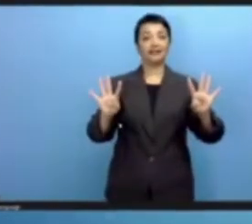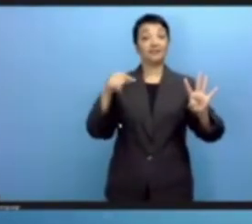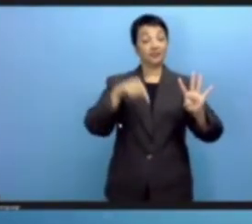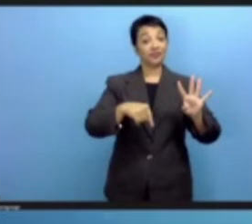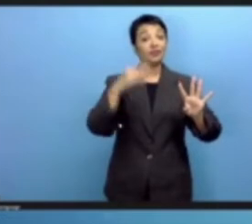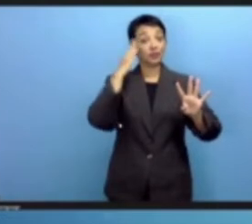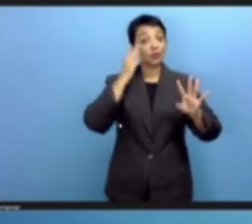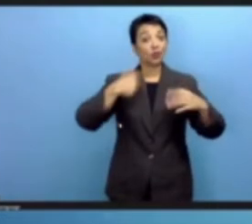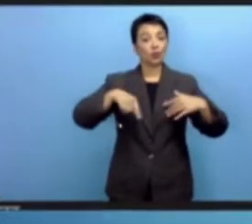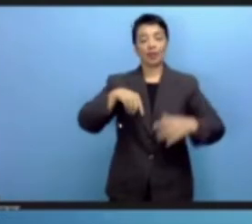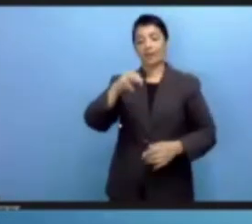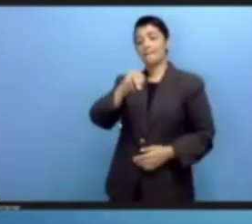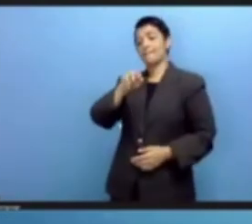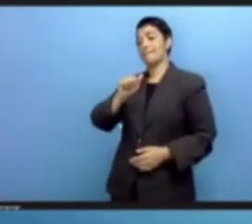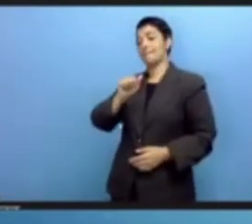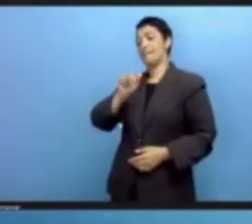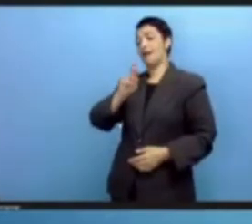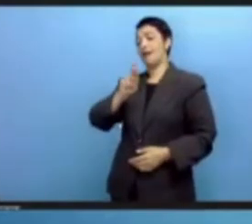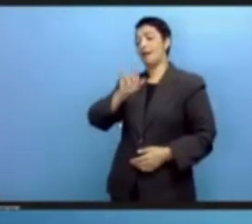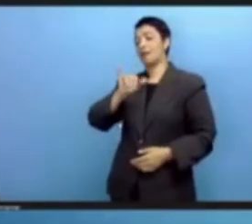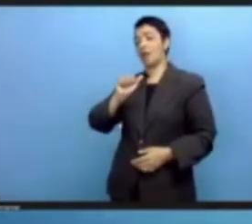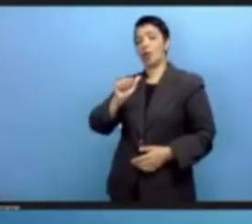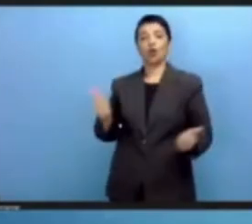are co-chairing.